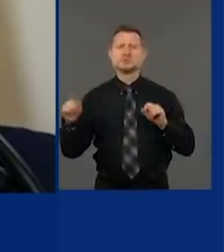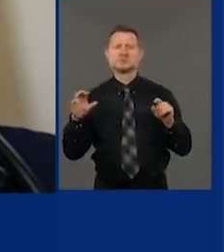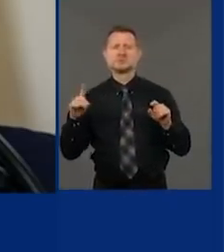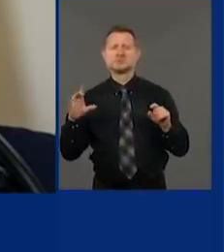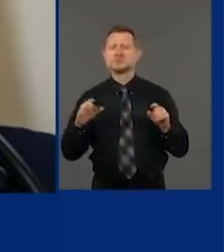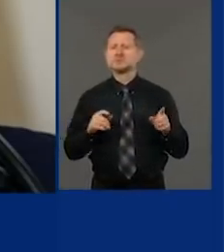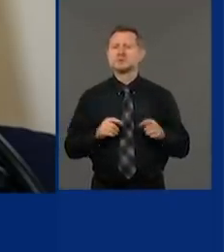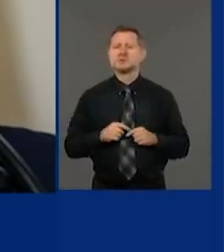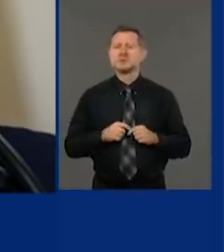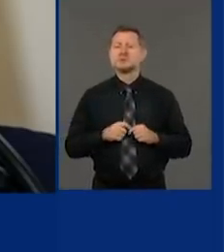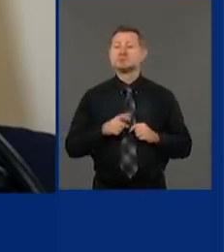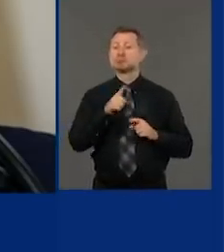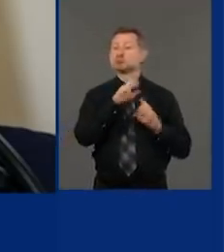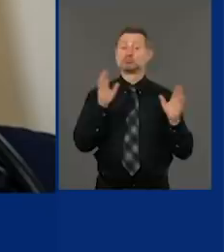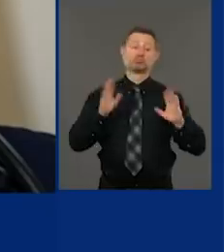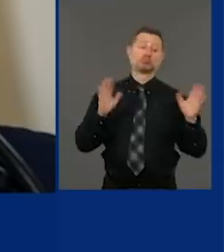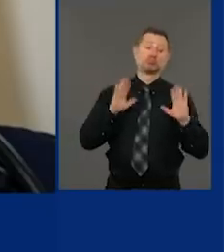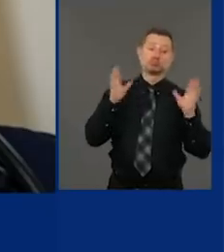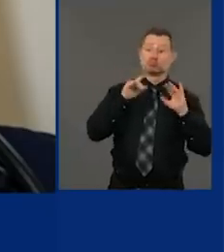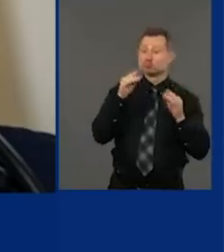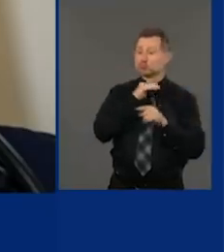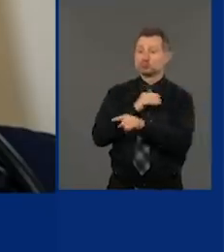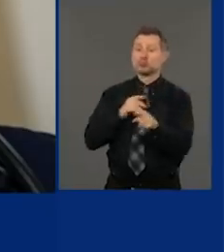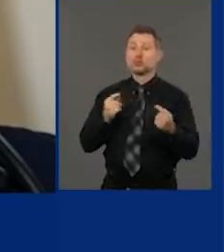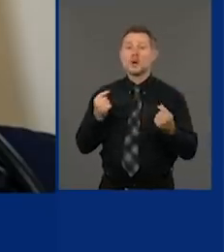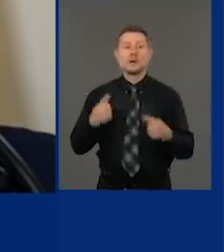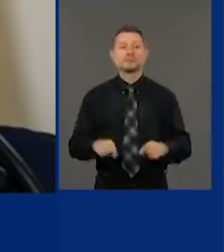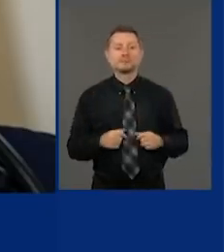are dying because of it.